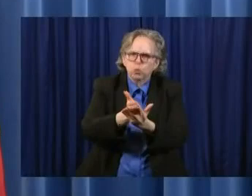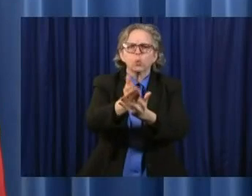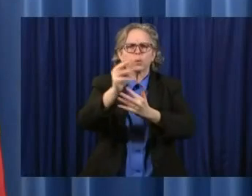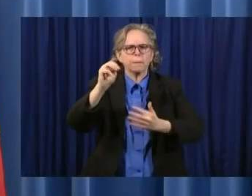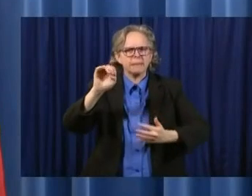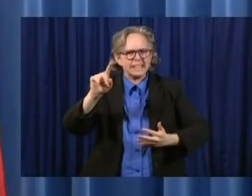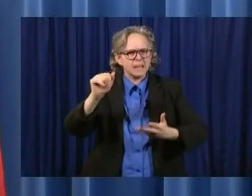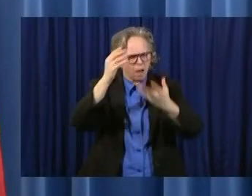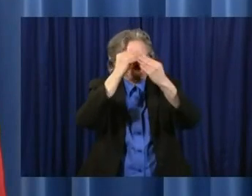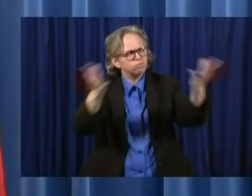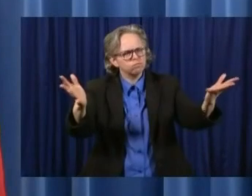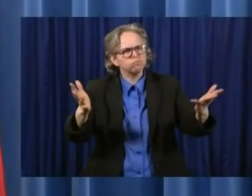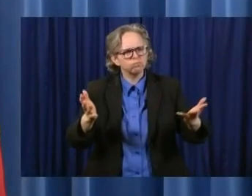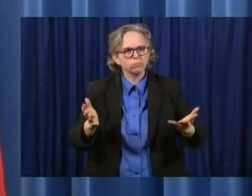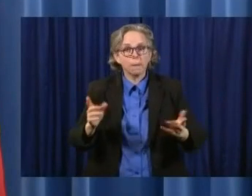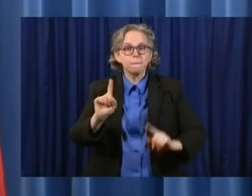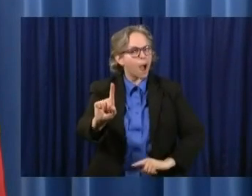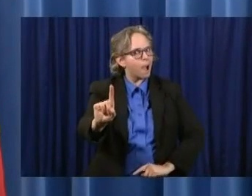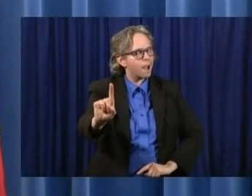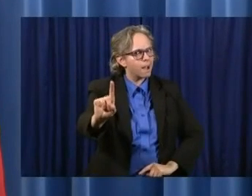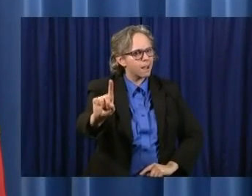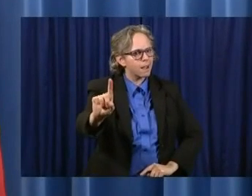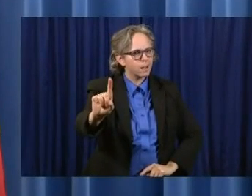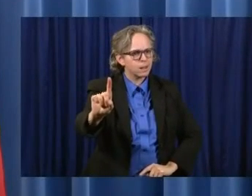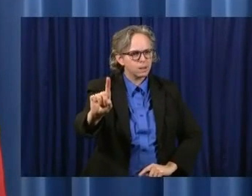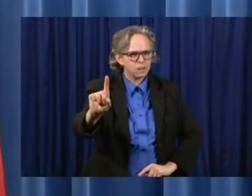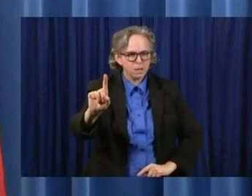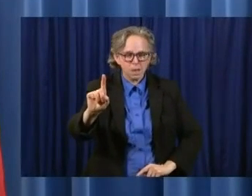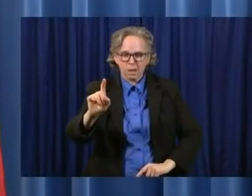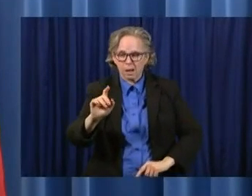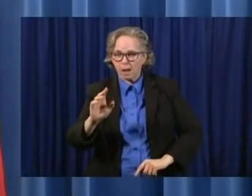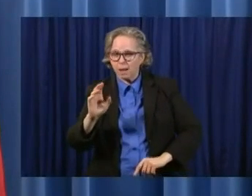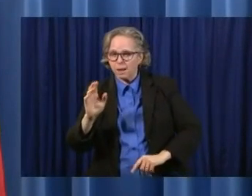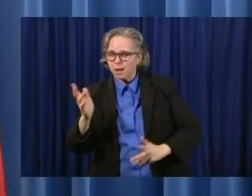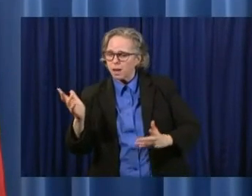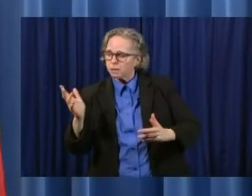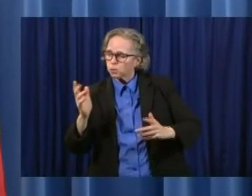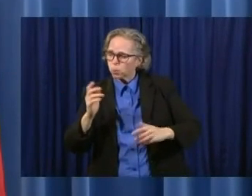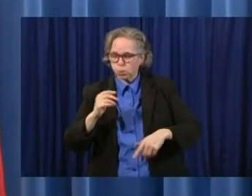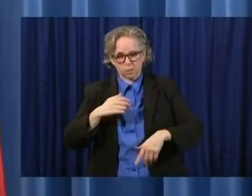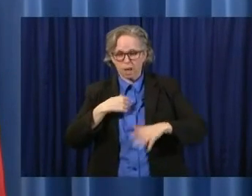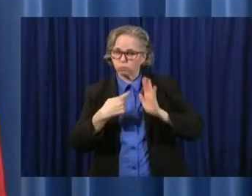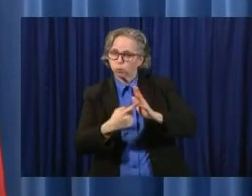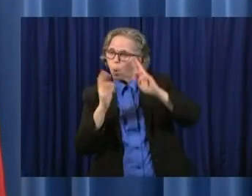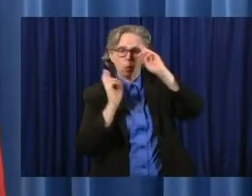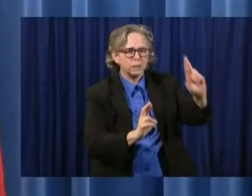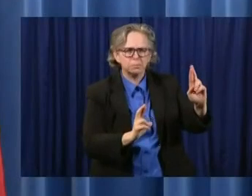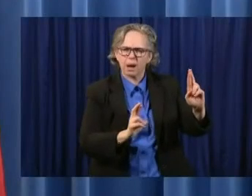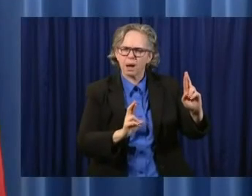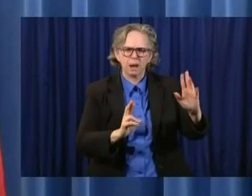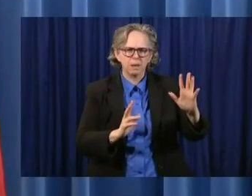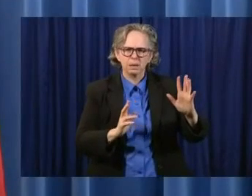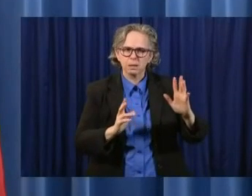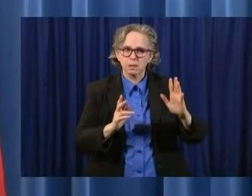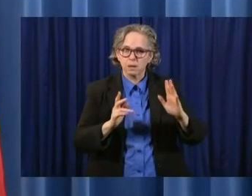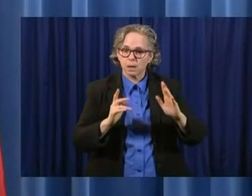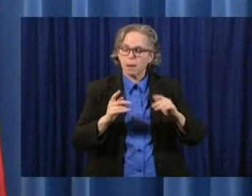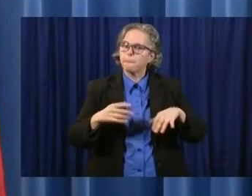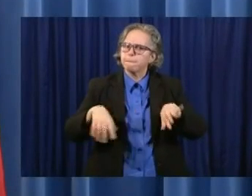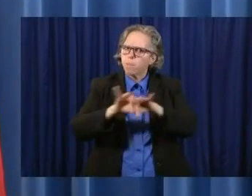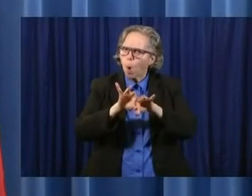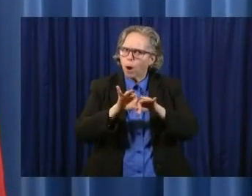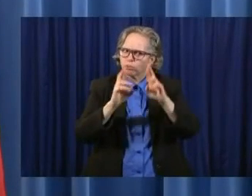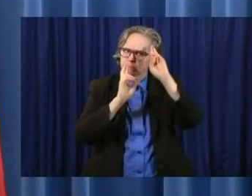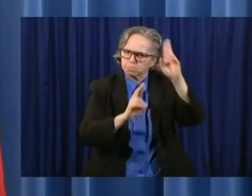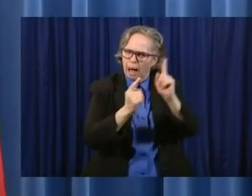But to treat them with disrespect, to not observe social distancing with them, to